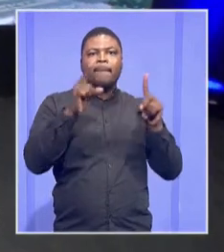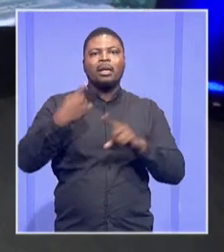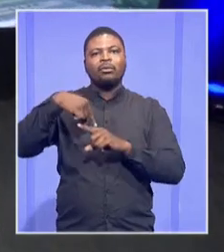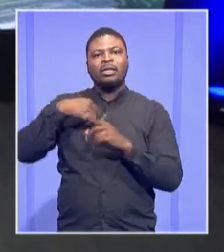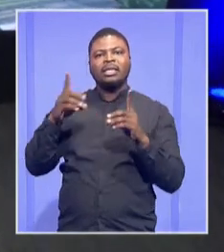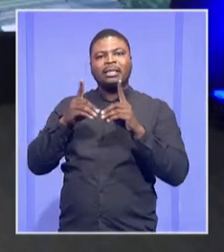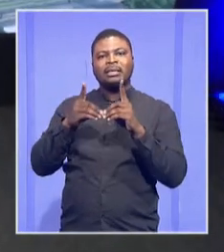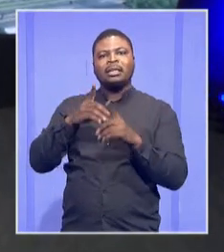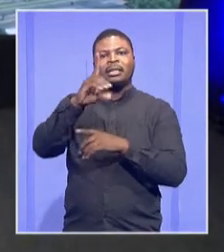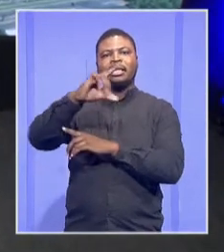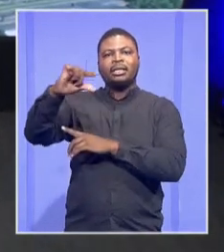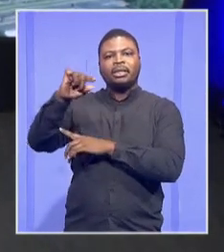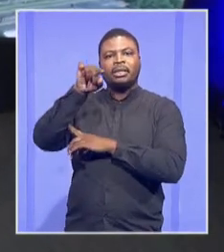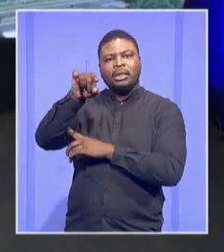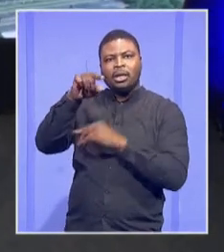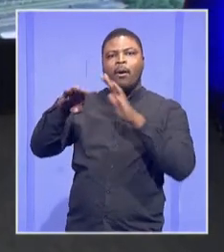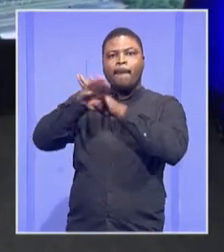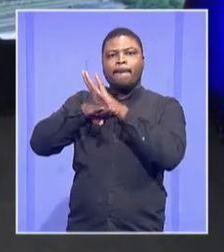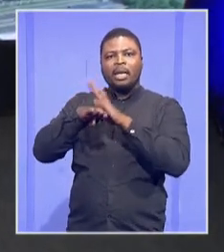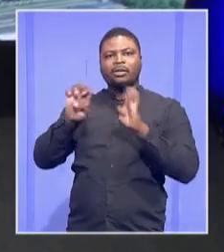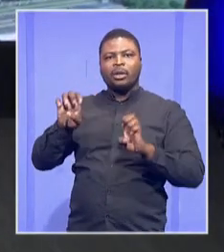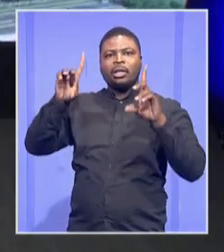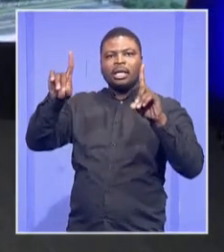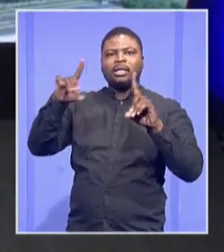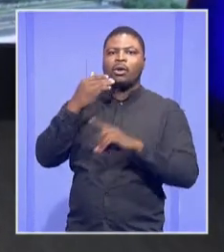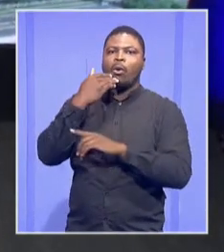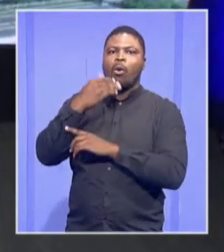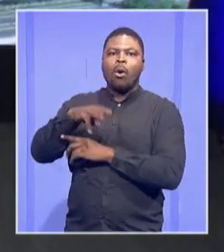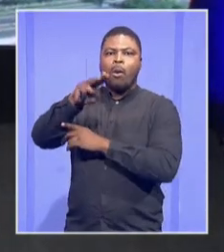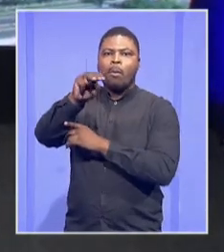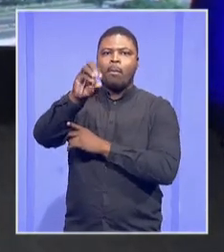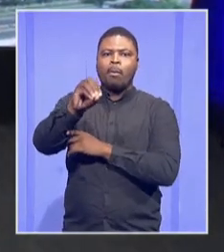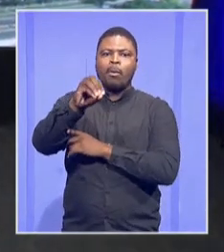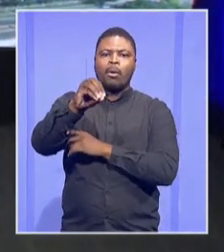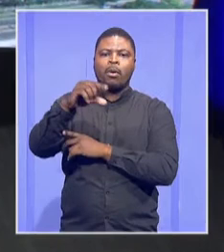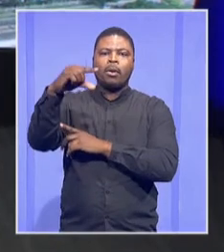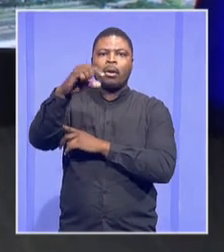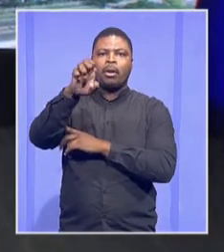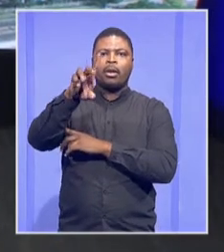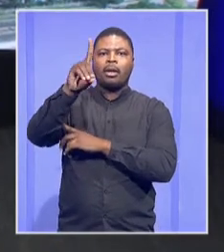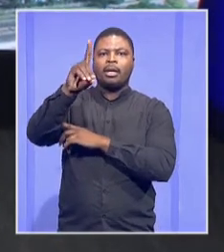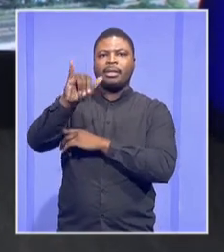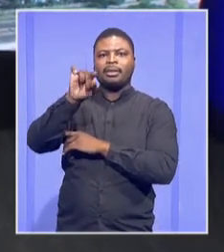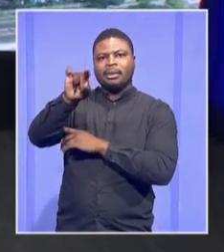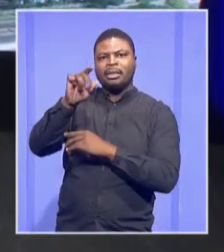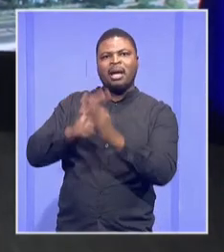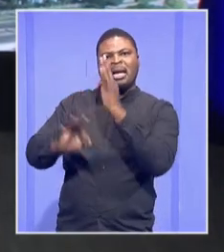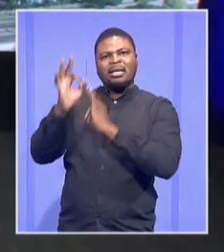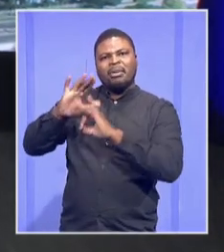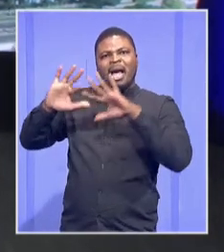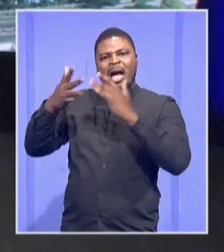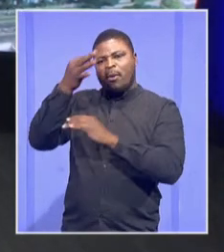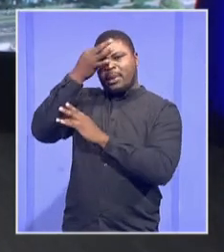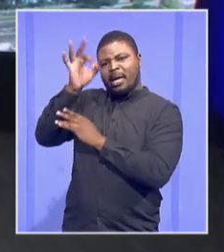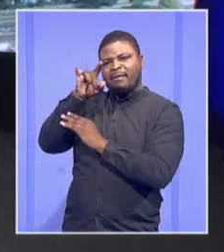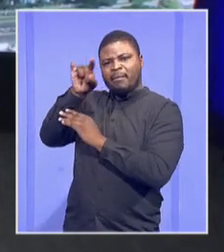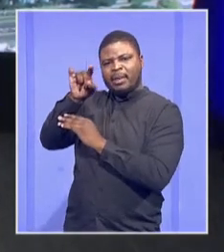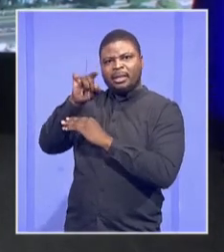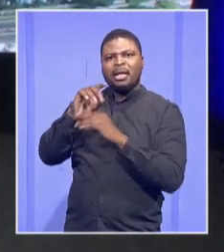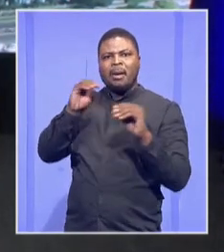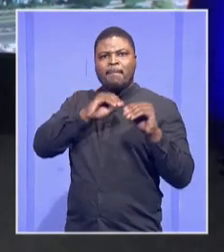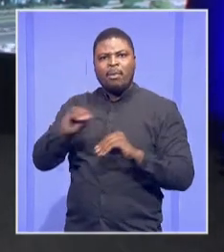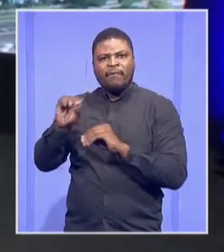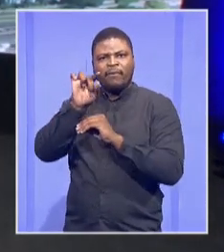for Basic Education there, Matanzi Mamwele, just detailing and giving an overview on how government will move in this